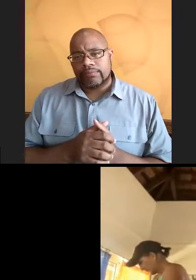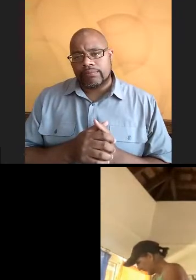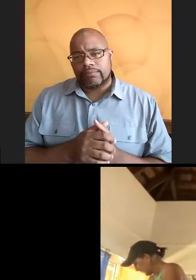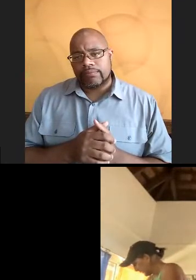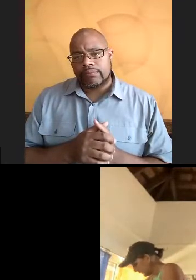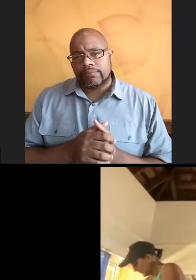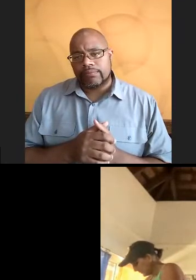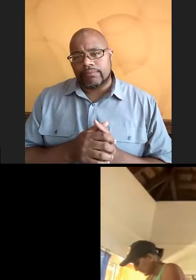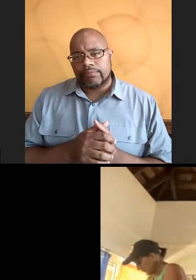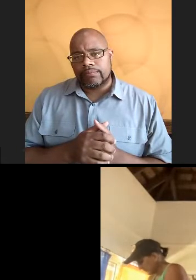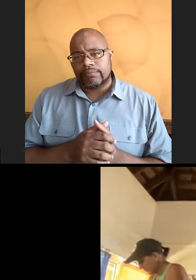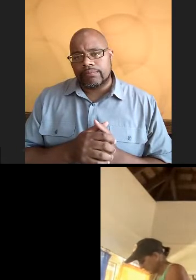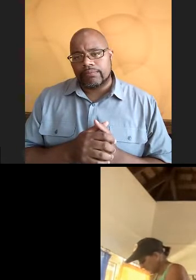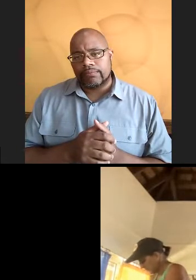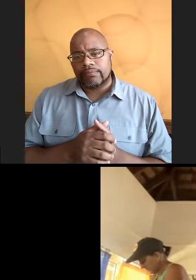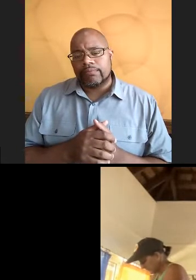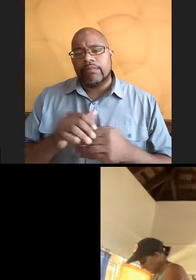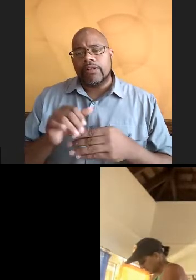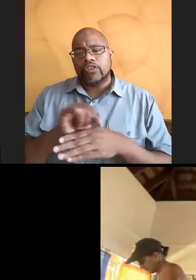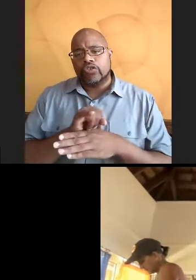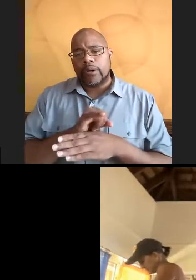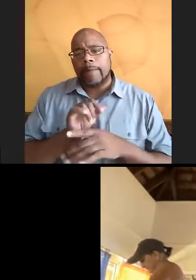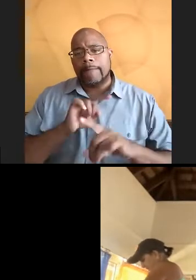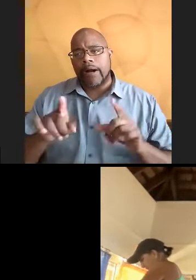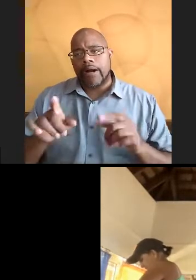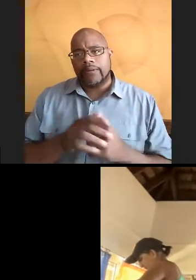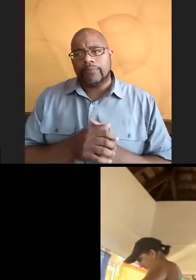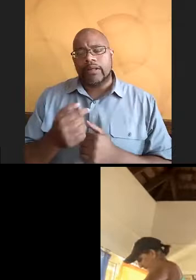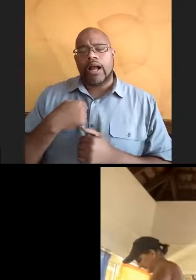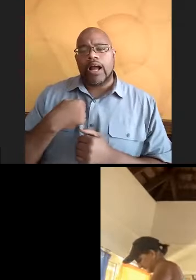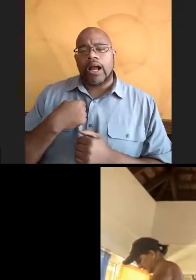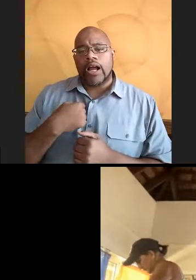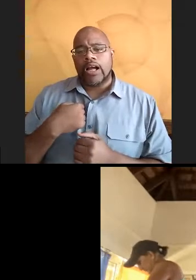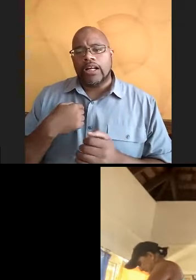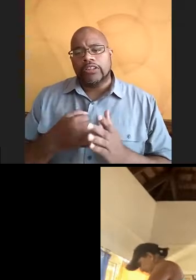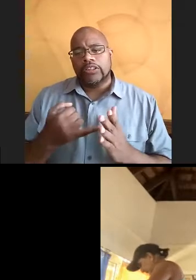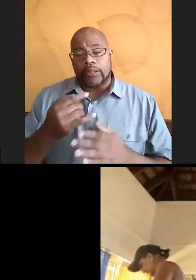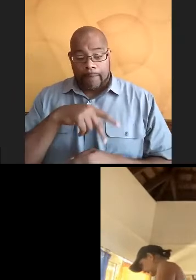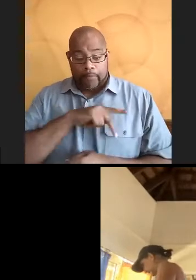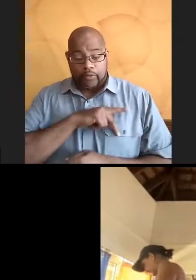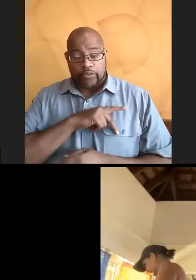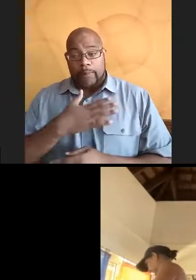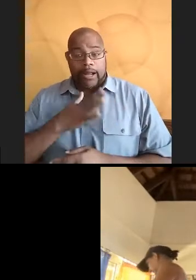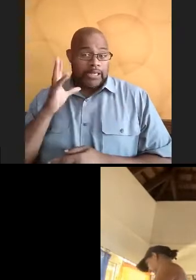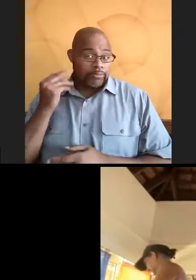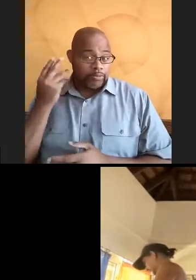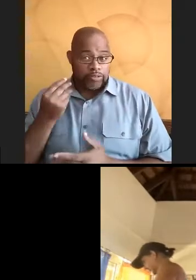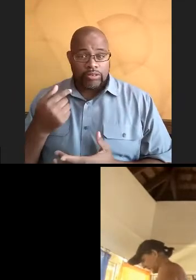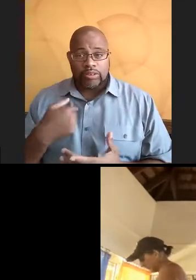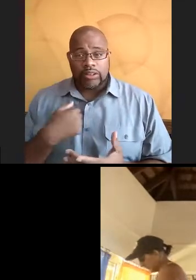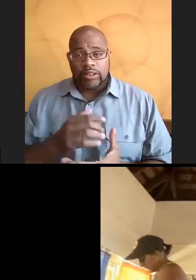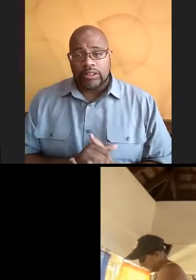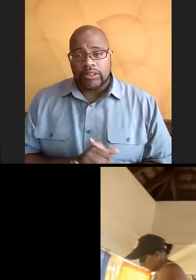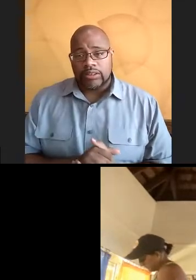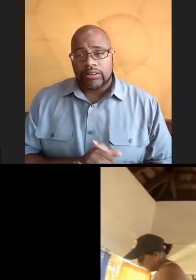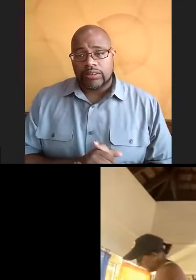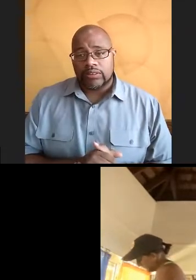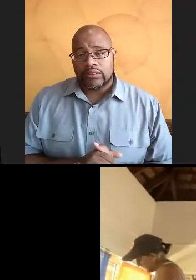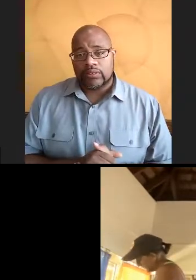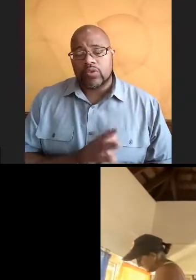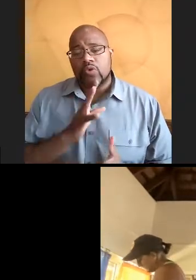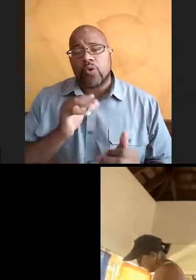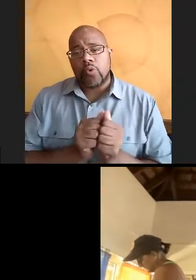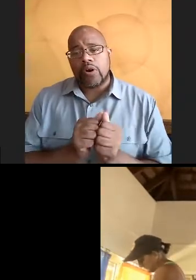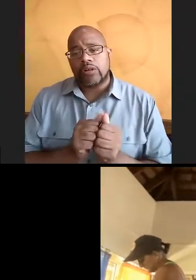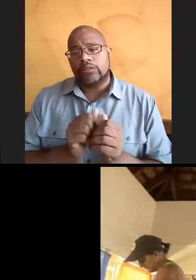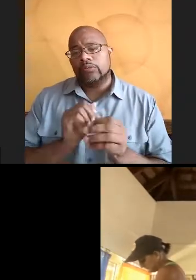centers of internships. But I just personally, from my experience, I found it better to talk with the